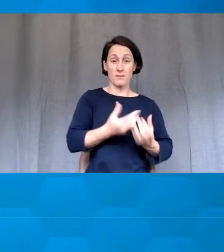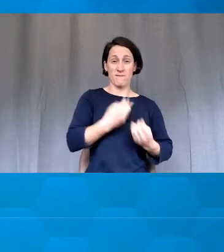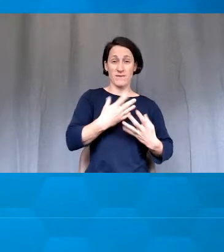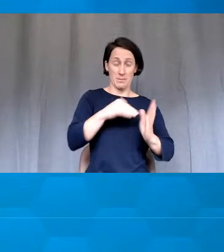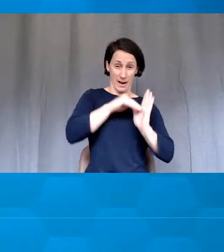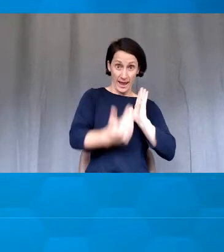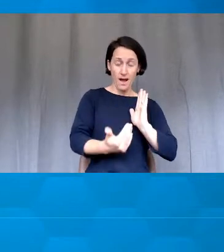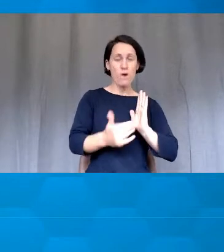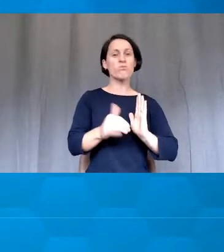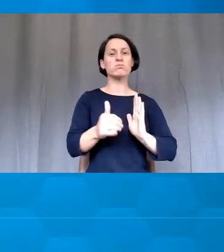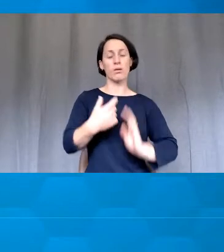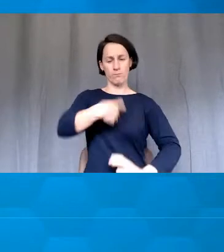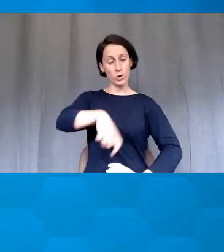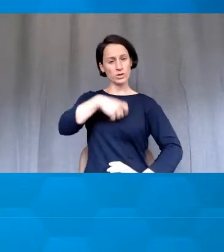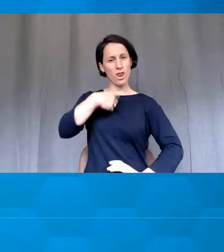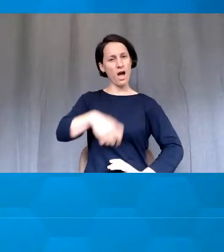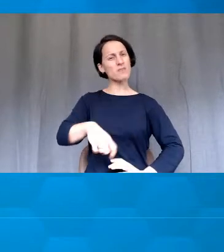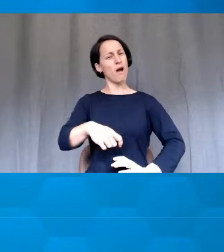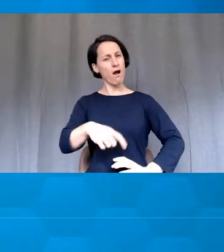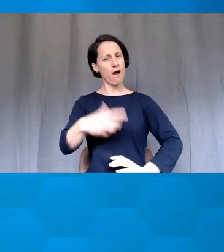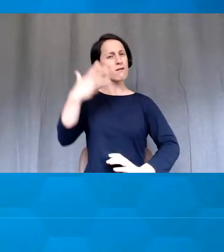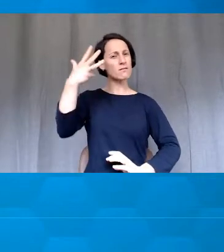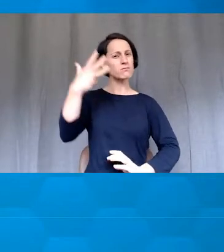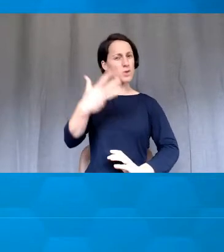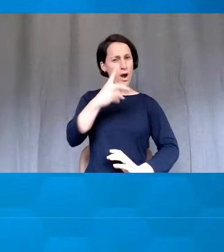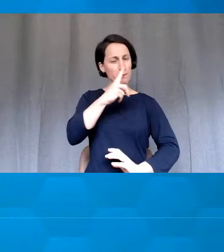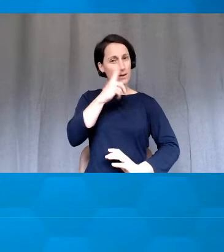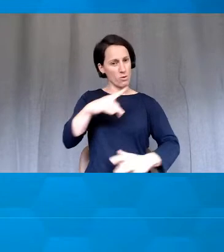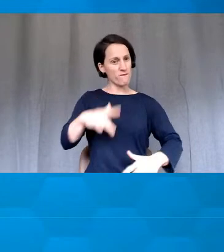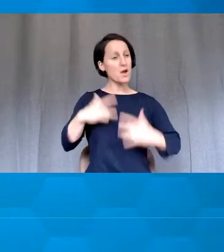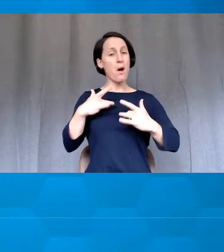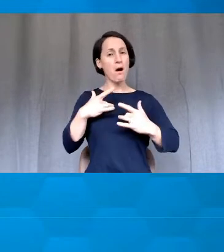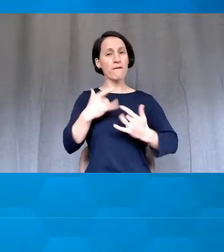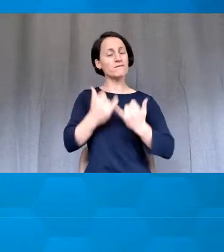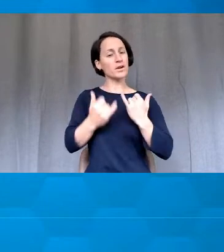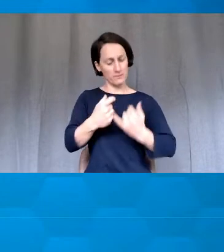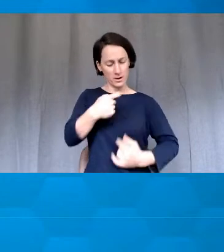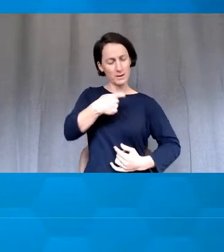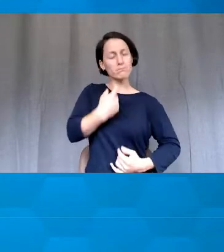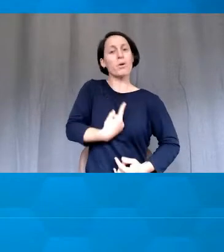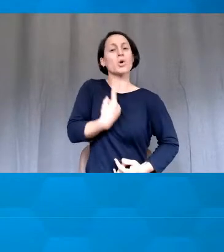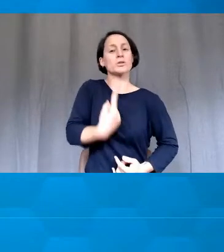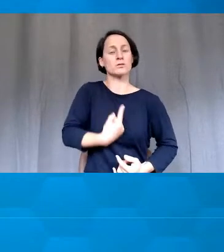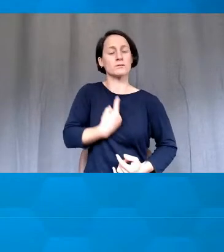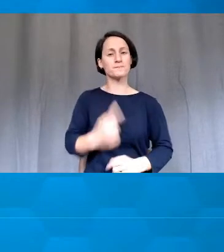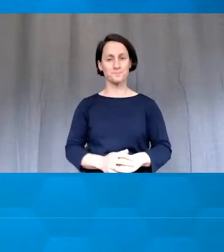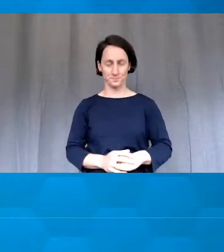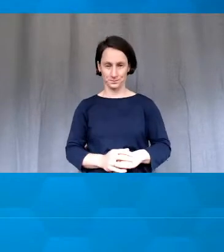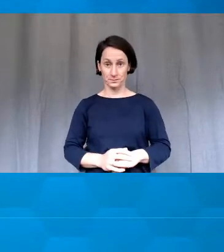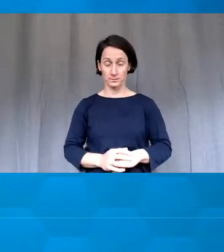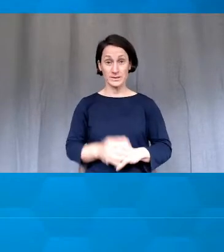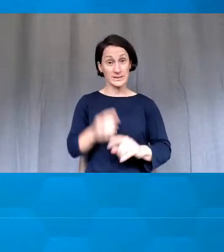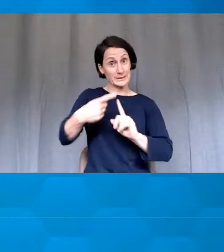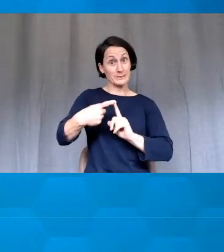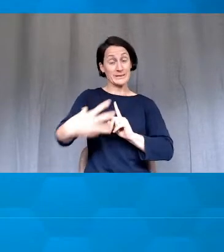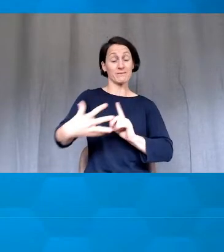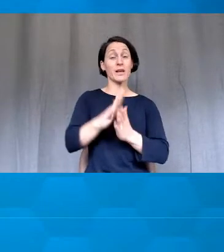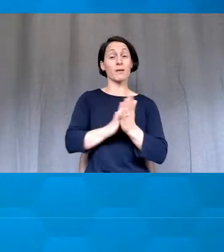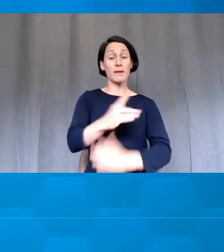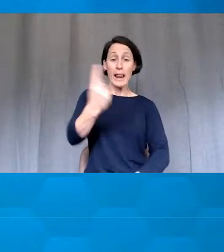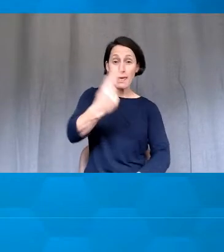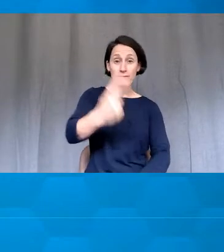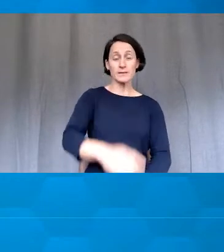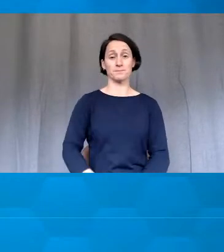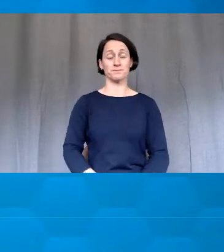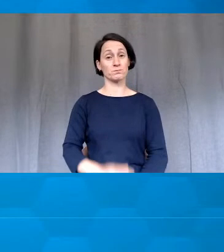Personalized, nine people raise their hand. Specific, 11. I'm sorry, this format's got jumbled up here. Thoughtful, six.